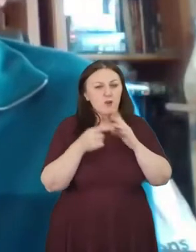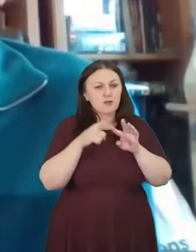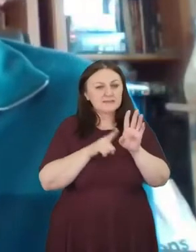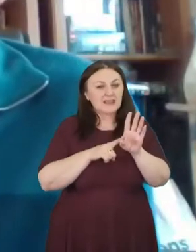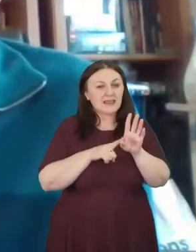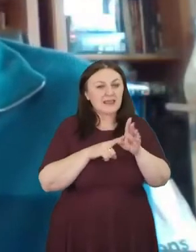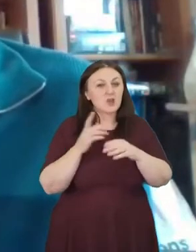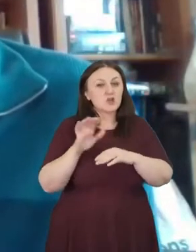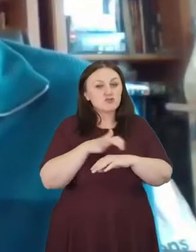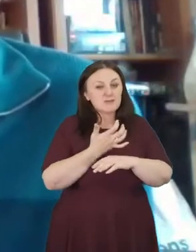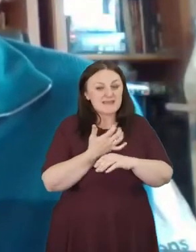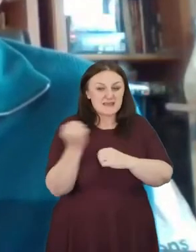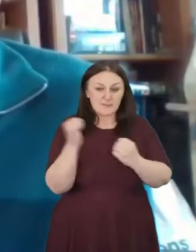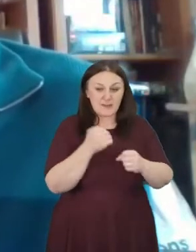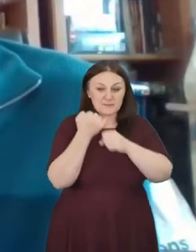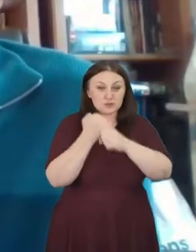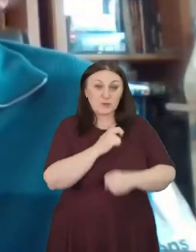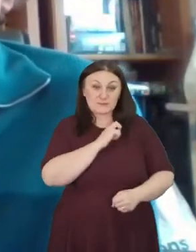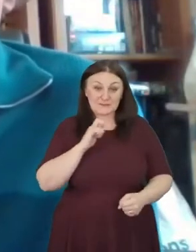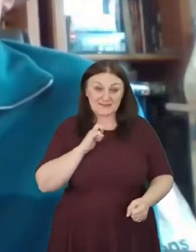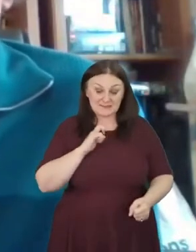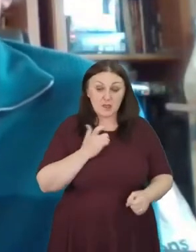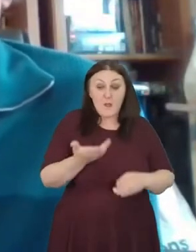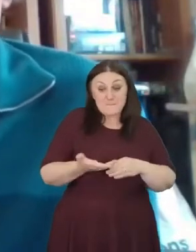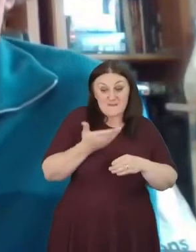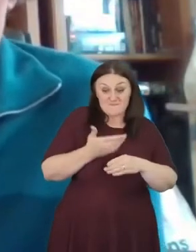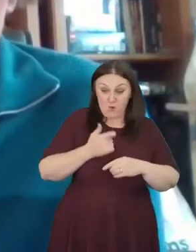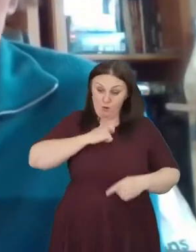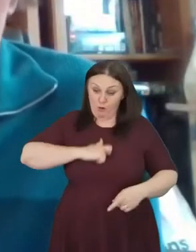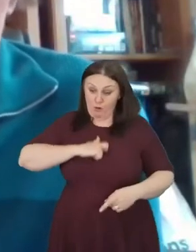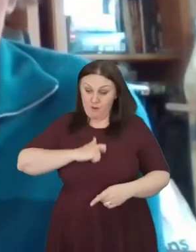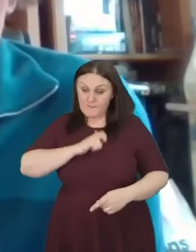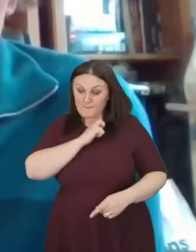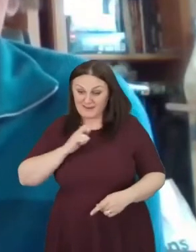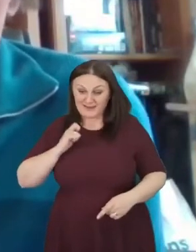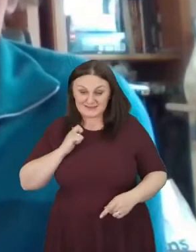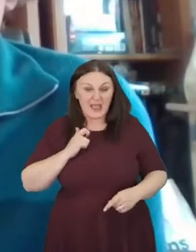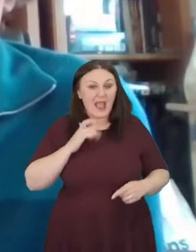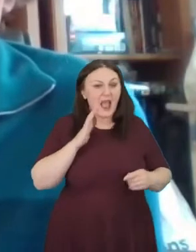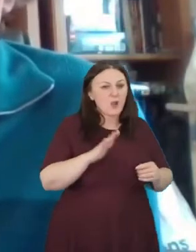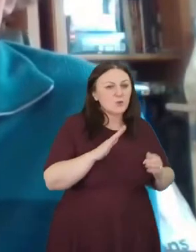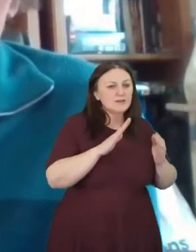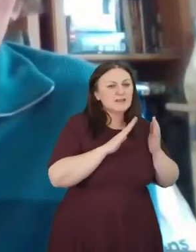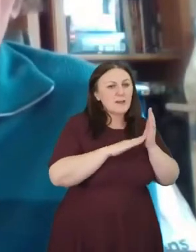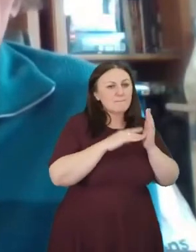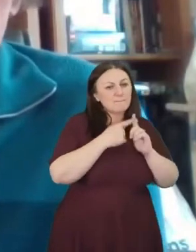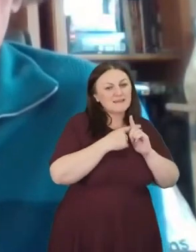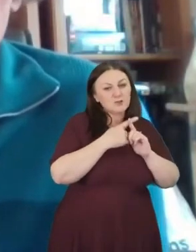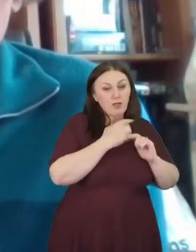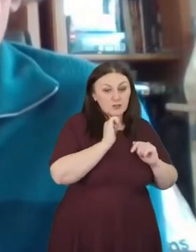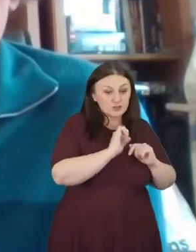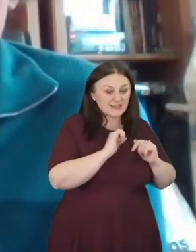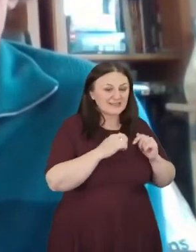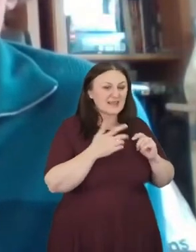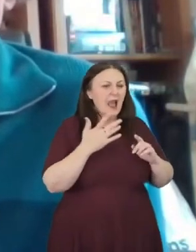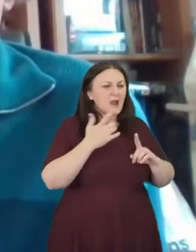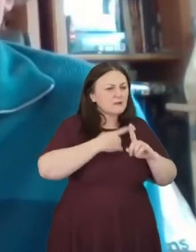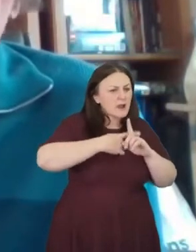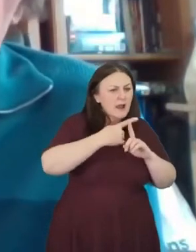Green Baptist Church. But before I was a minister, I was a meteorologist and climate scientist for quite a